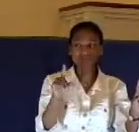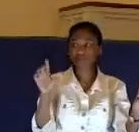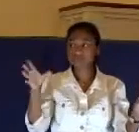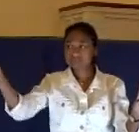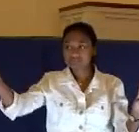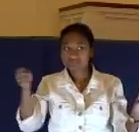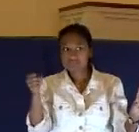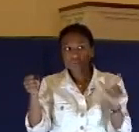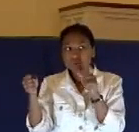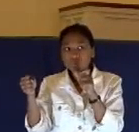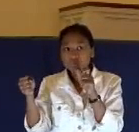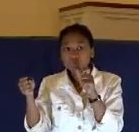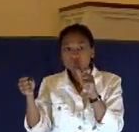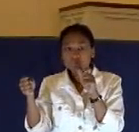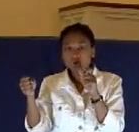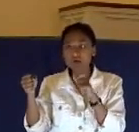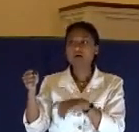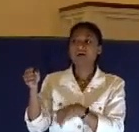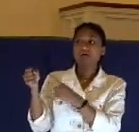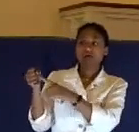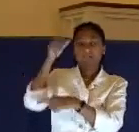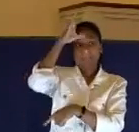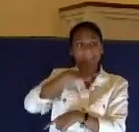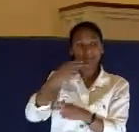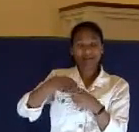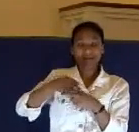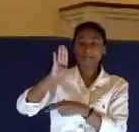verse 7. And there was one named Barabbas.